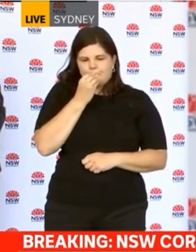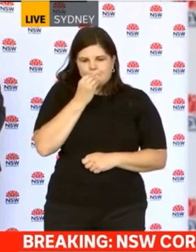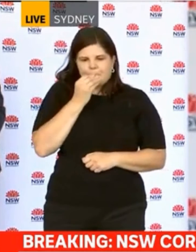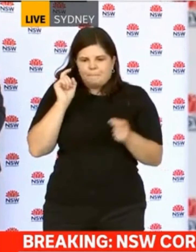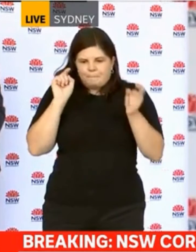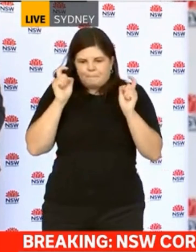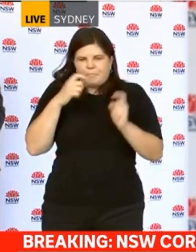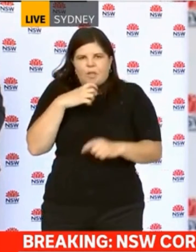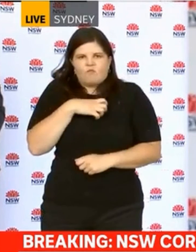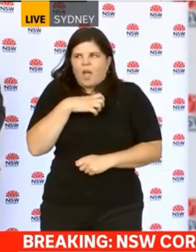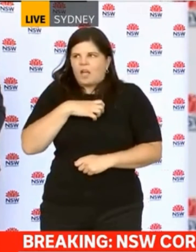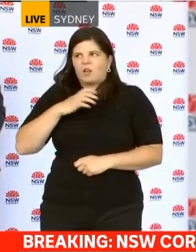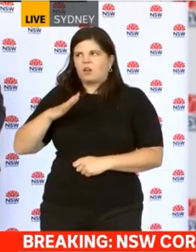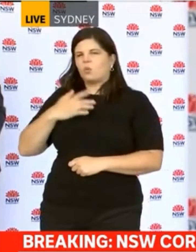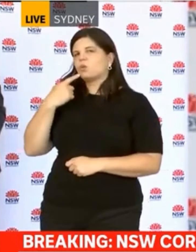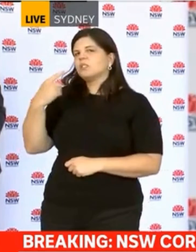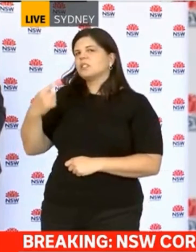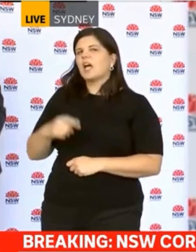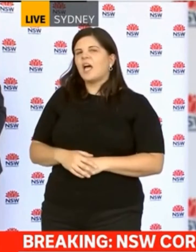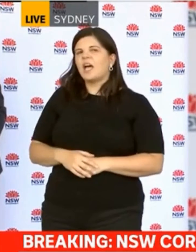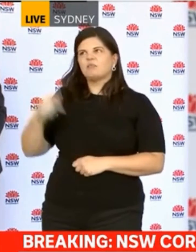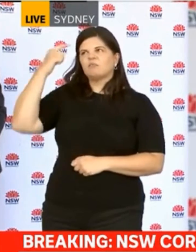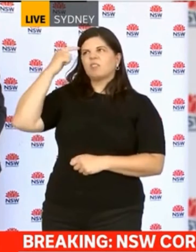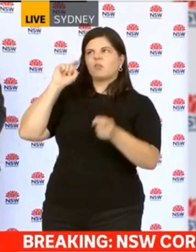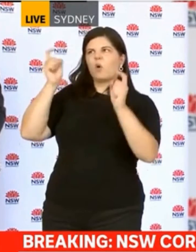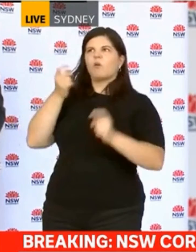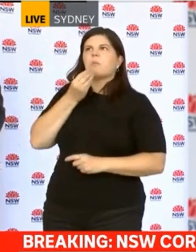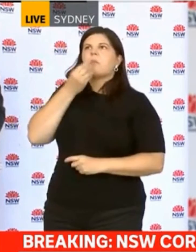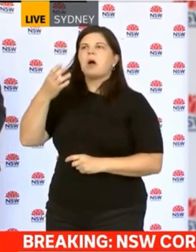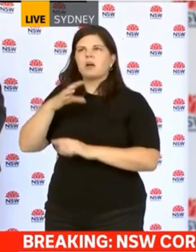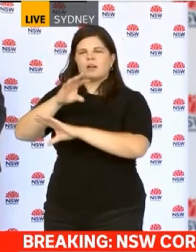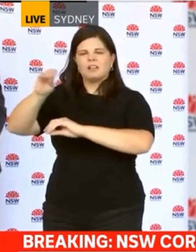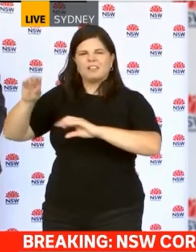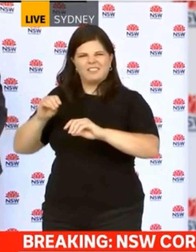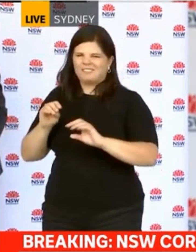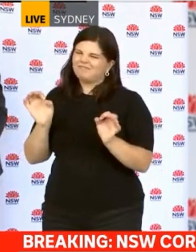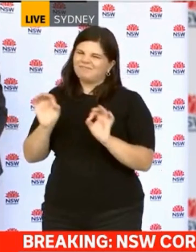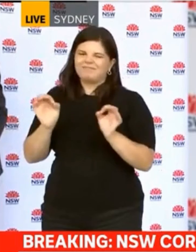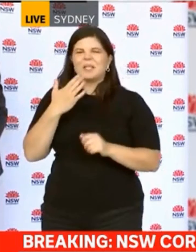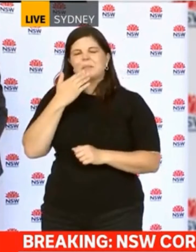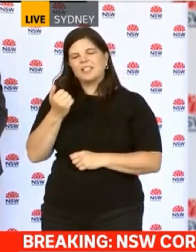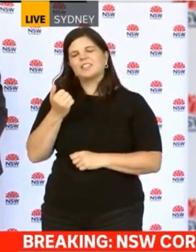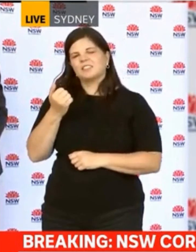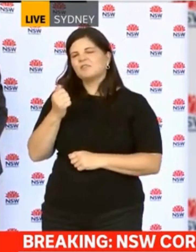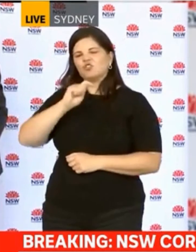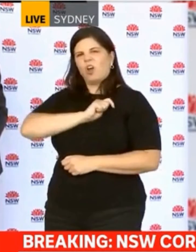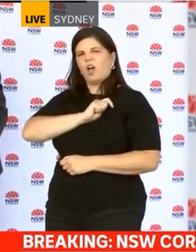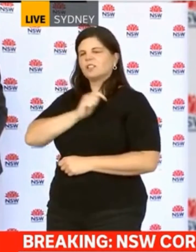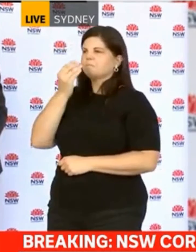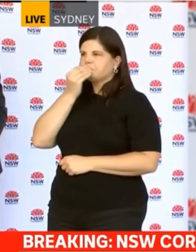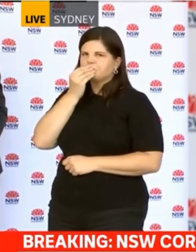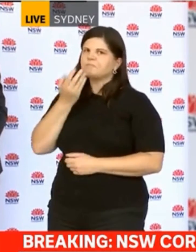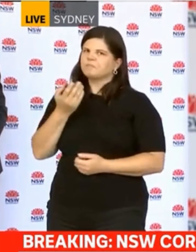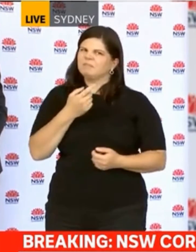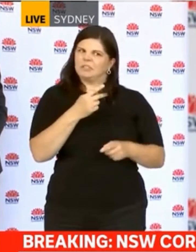don't be afraid to give health people all the information you have in a timely way so that we can then obviously deal with